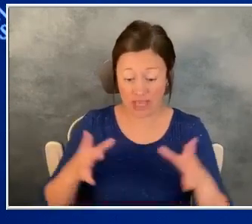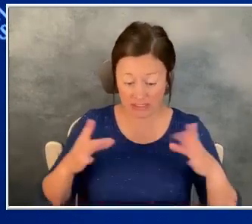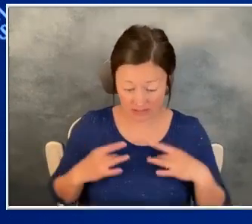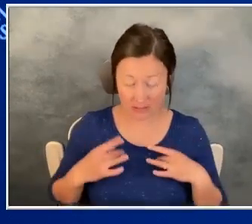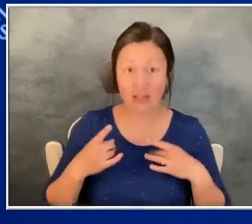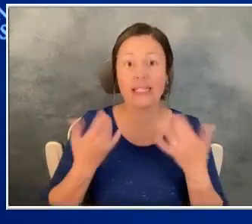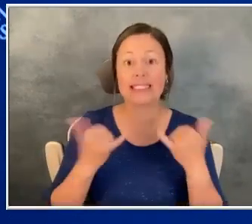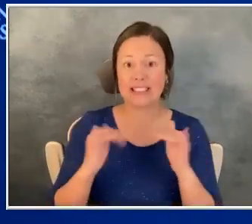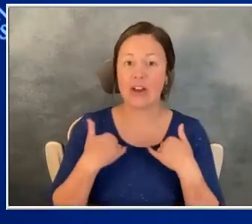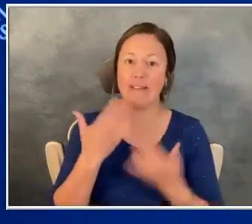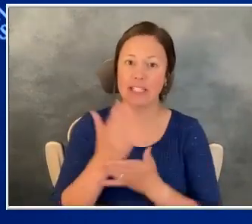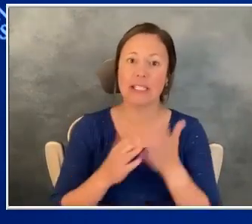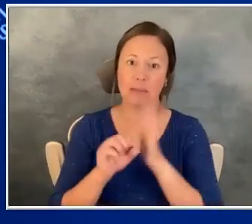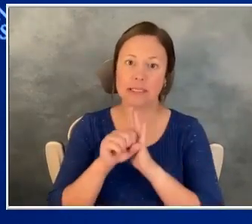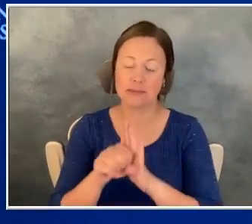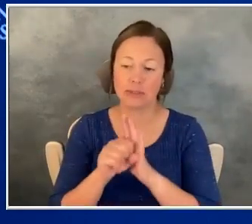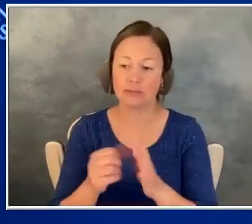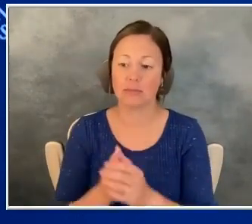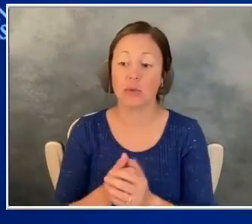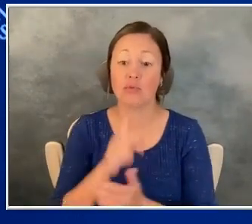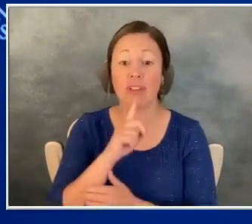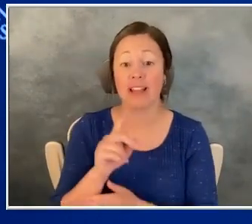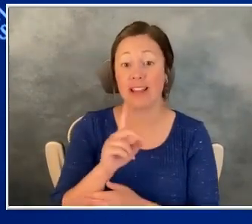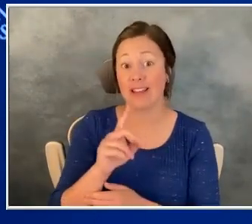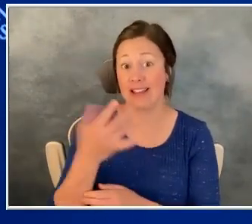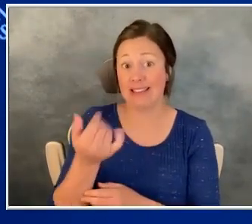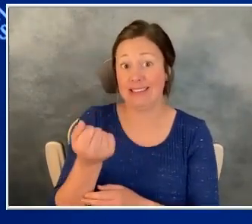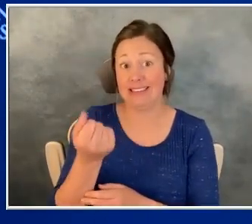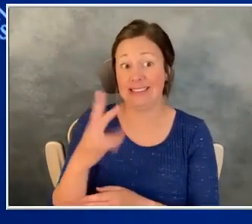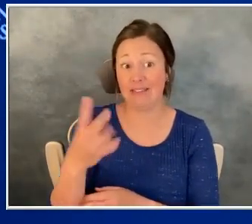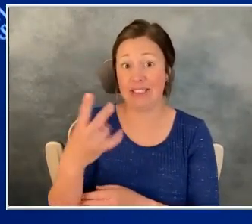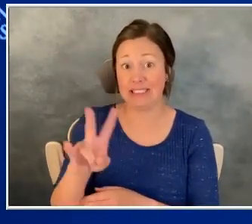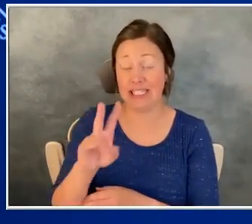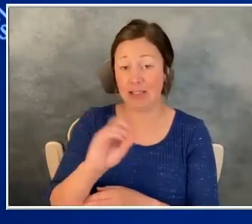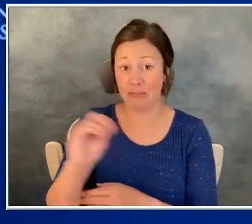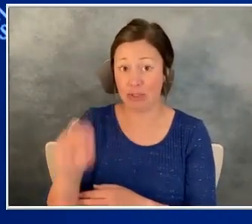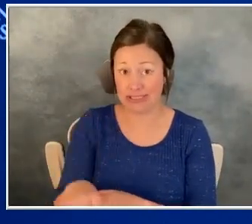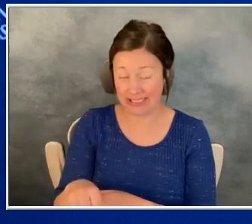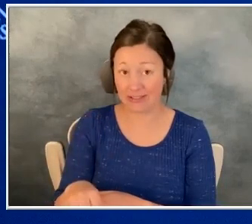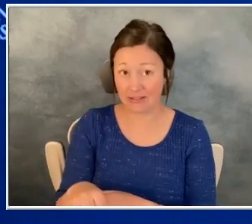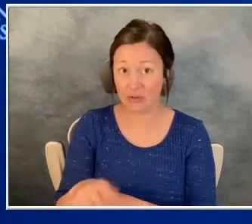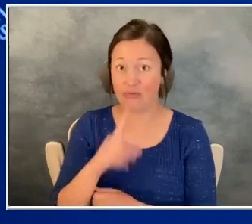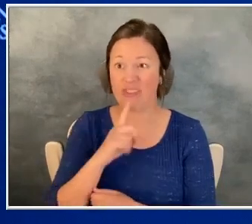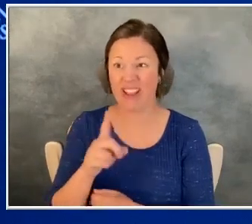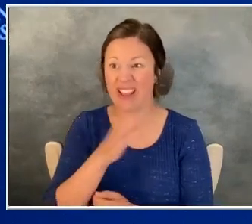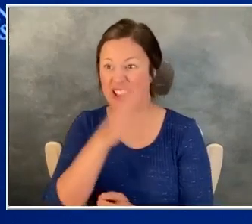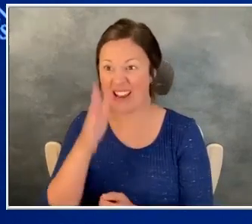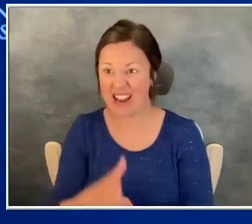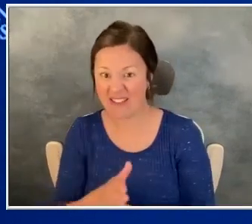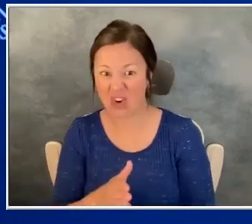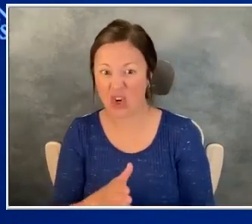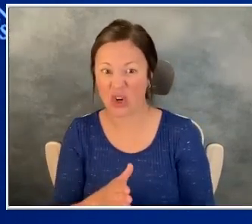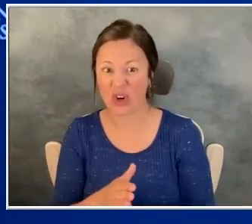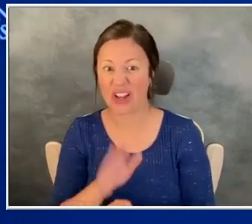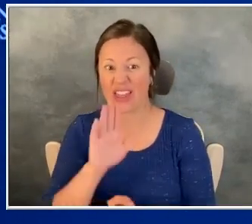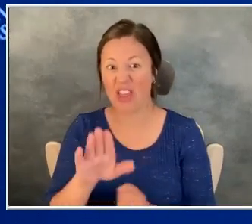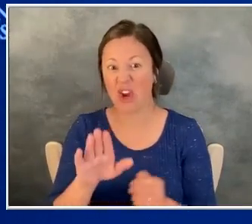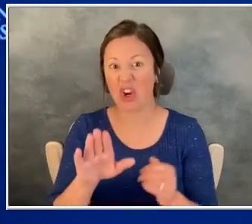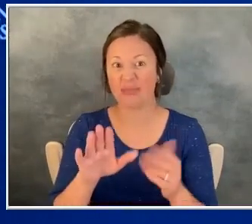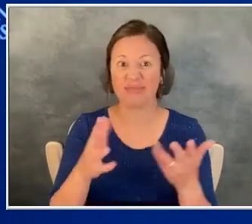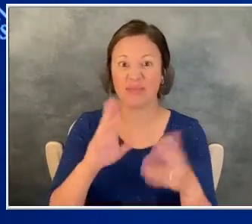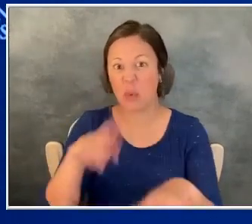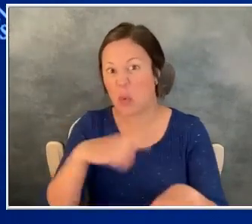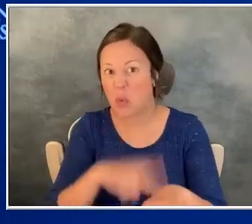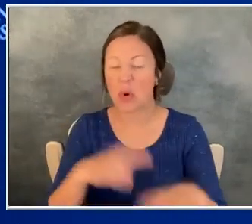actually 17 percent of those people at two years really never regained their baseline health status